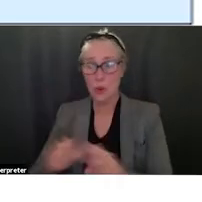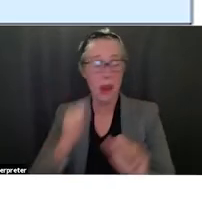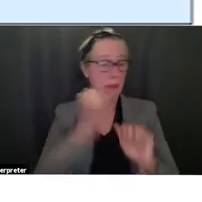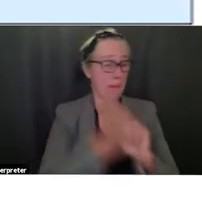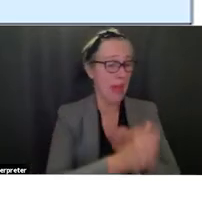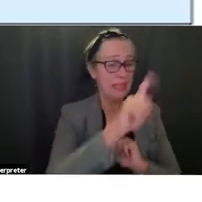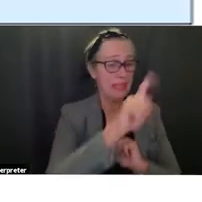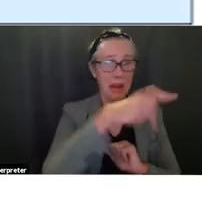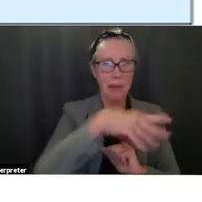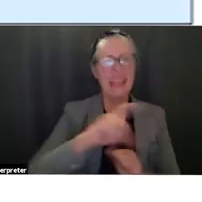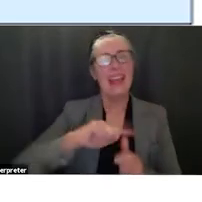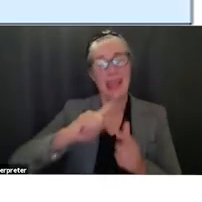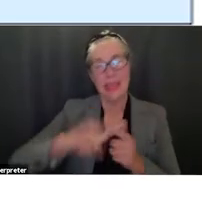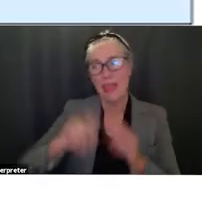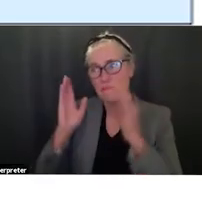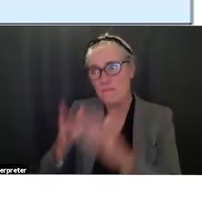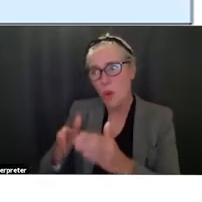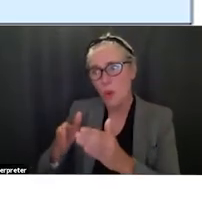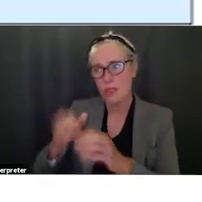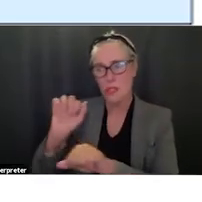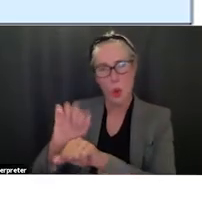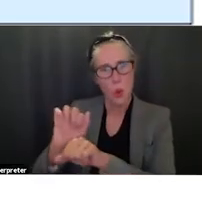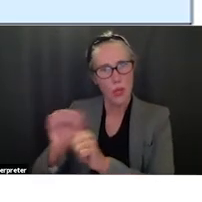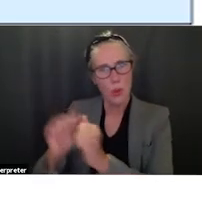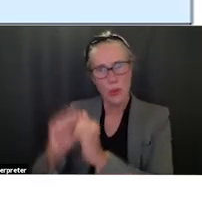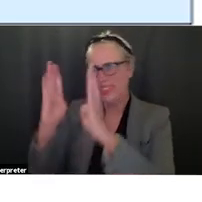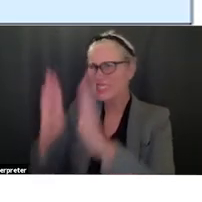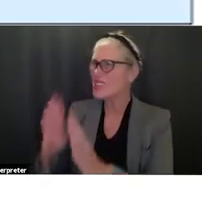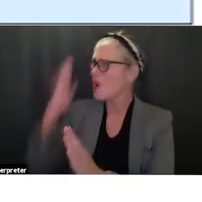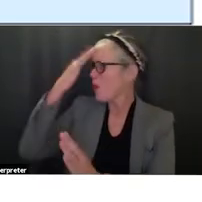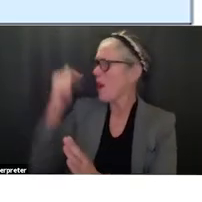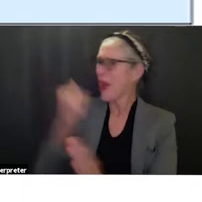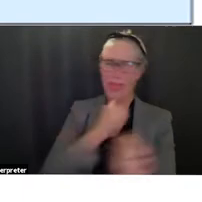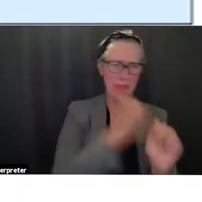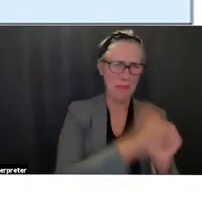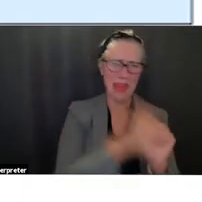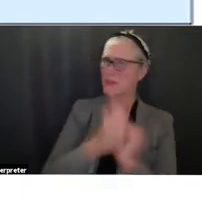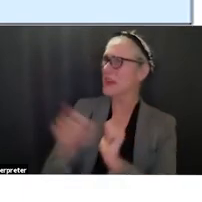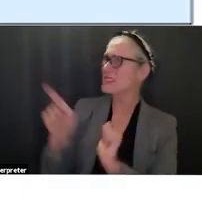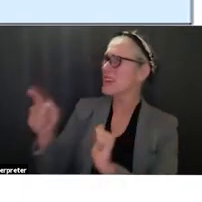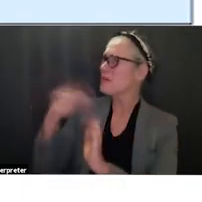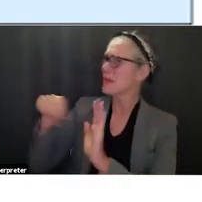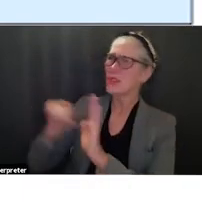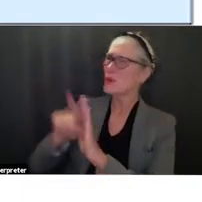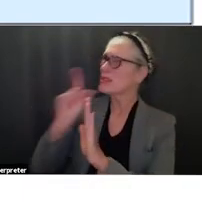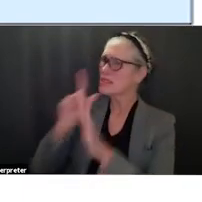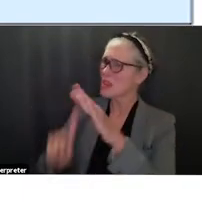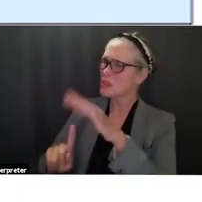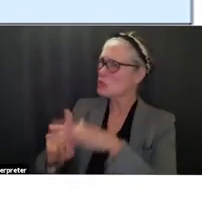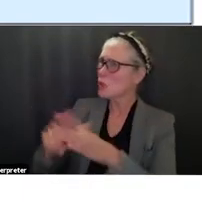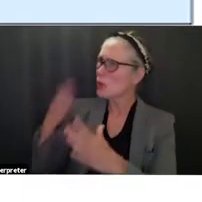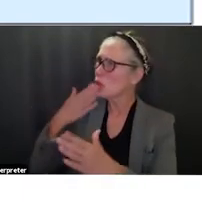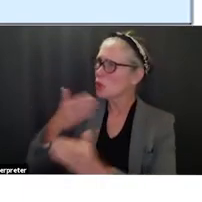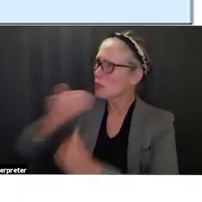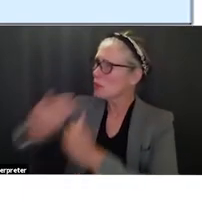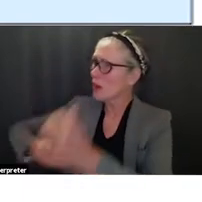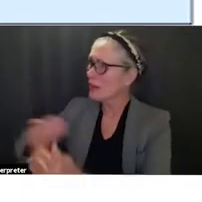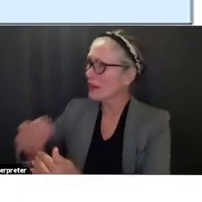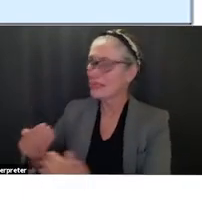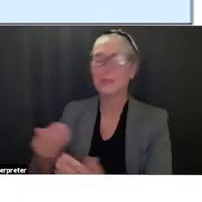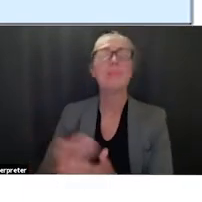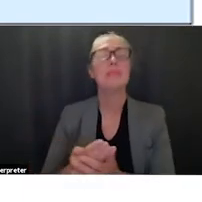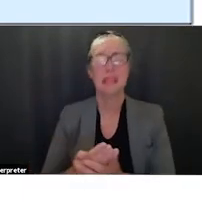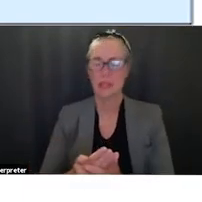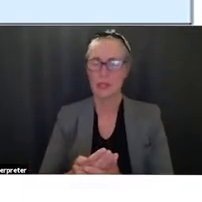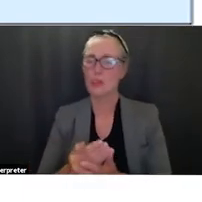need to work with the teachers to look at grading why is it that they pass these tests but the grades are not showing it and so forth so i just wanted to give you a